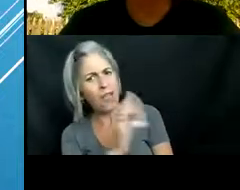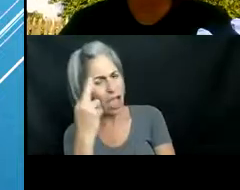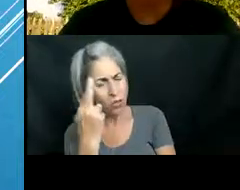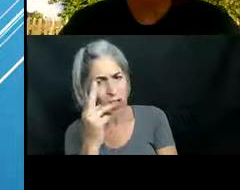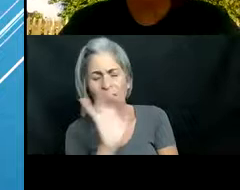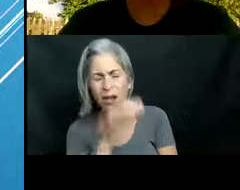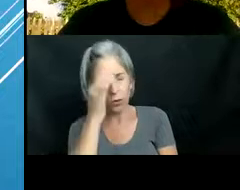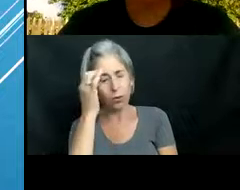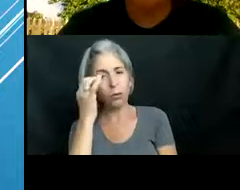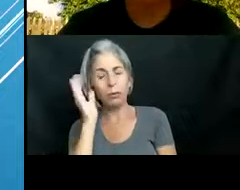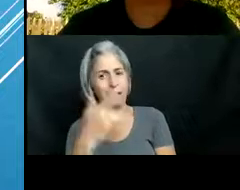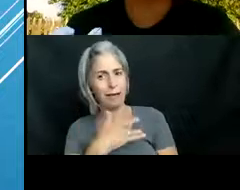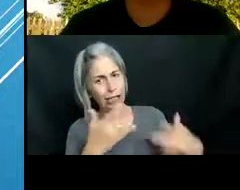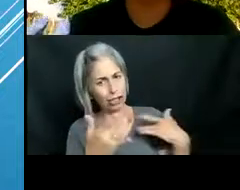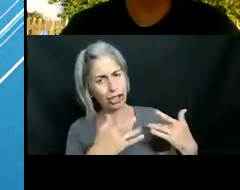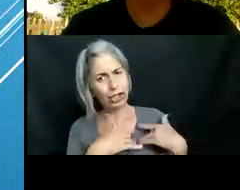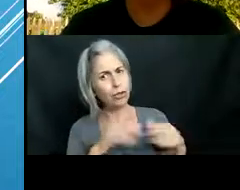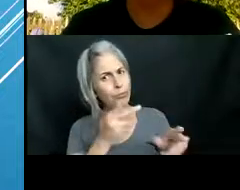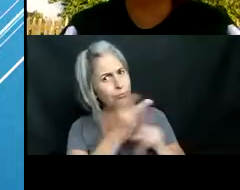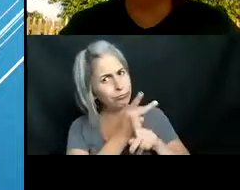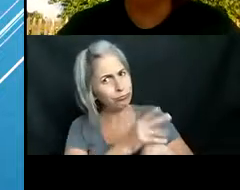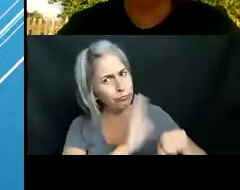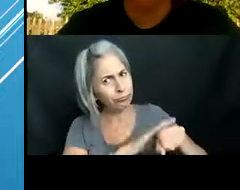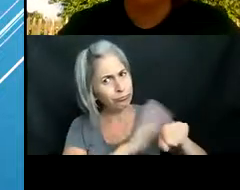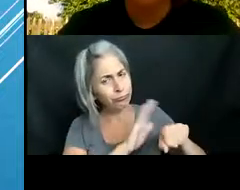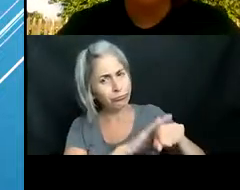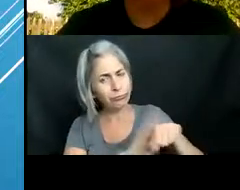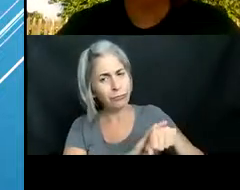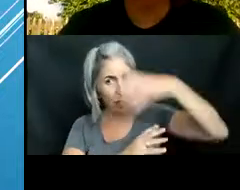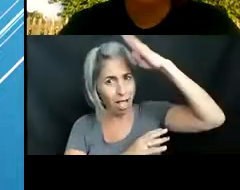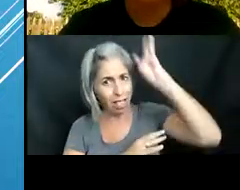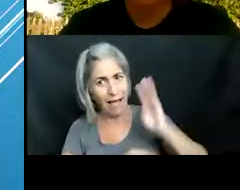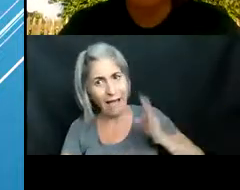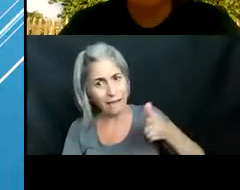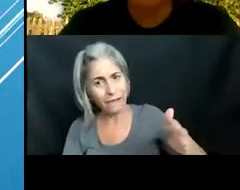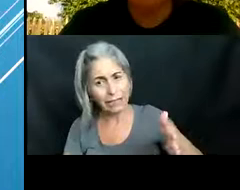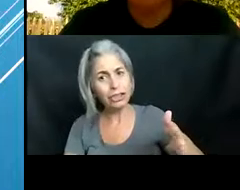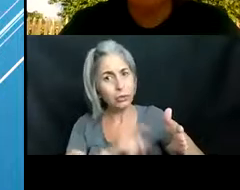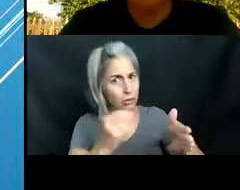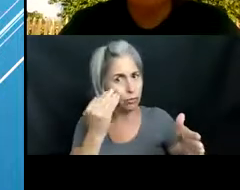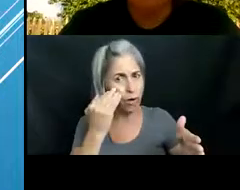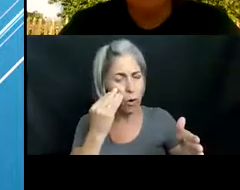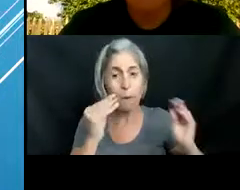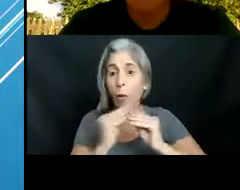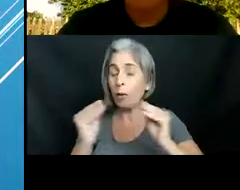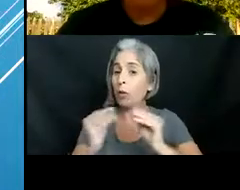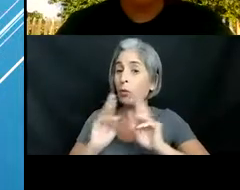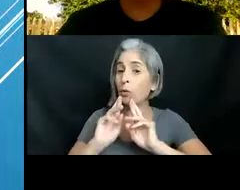be a concern we should keep an eye on the lionfish we should tell people to keep an eye out for them and there's more getting reported um